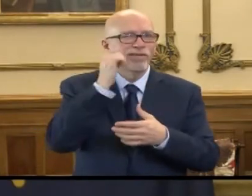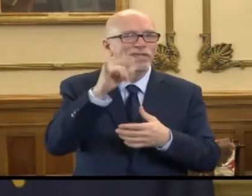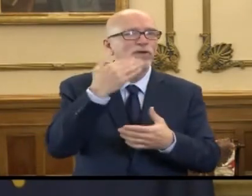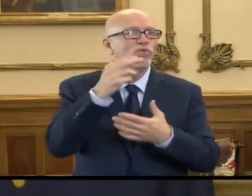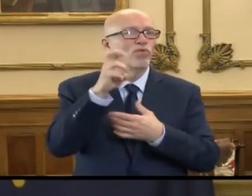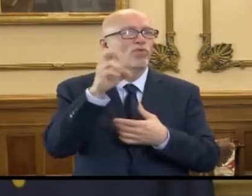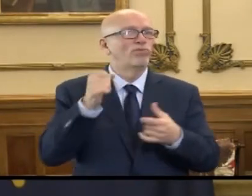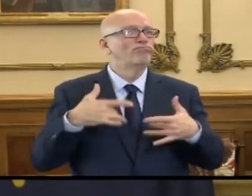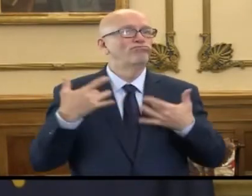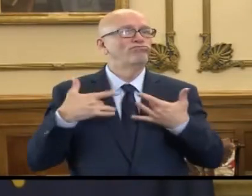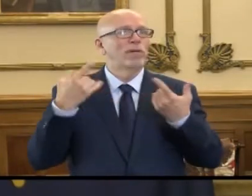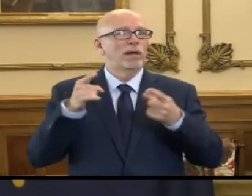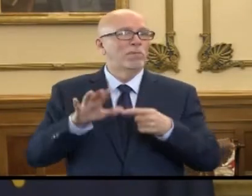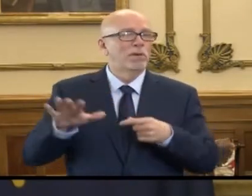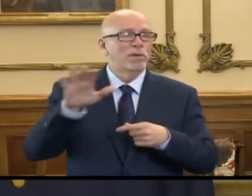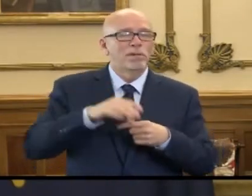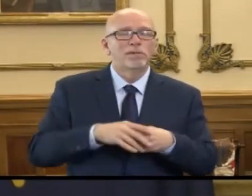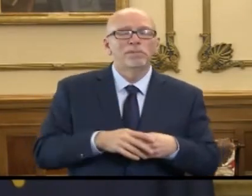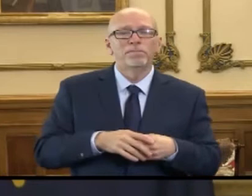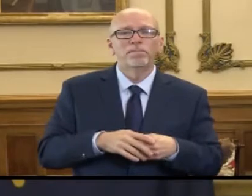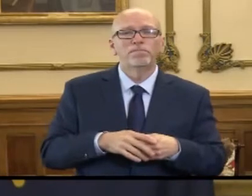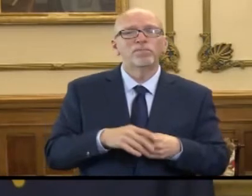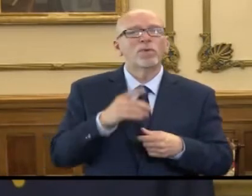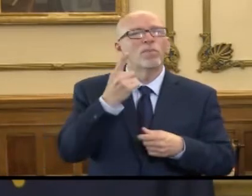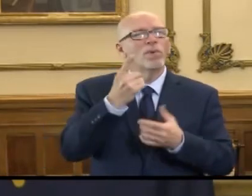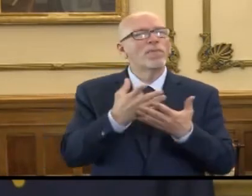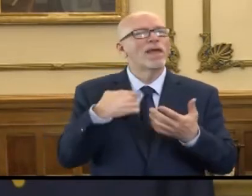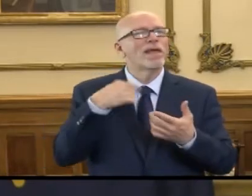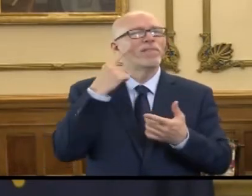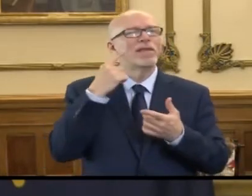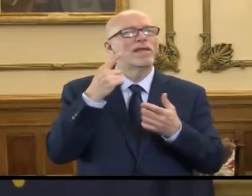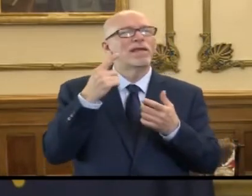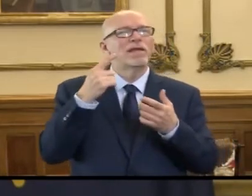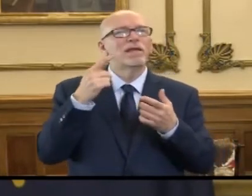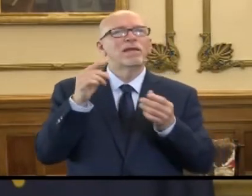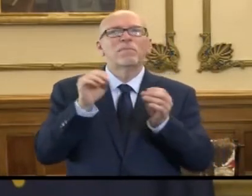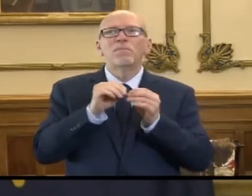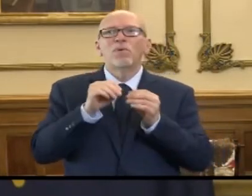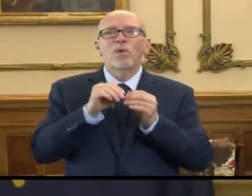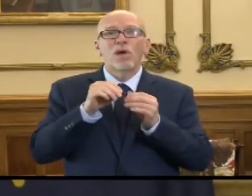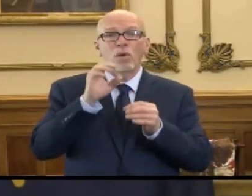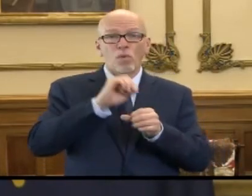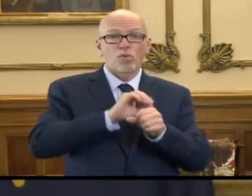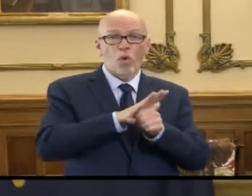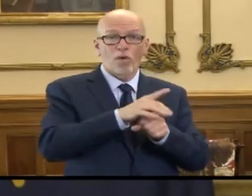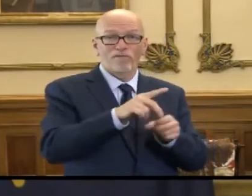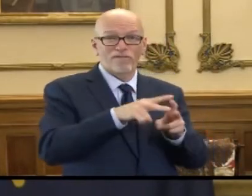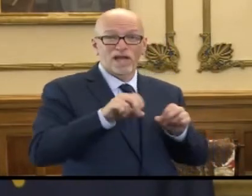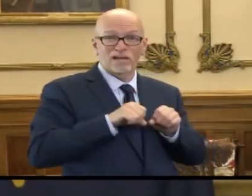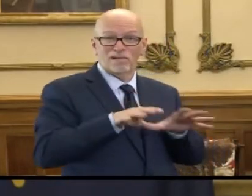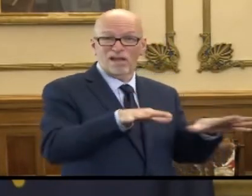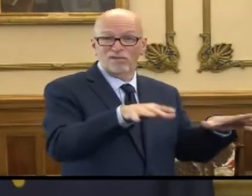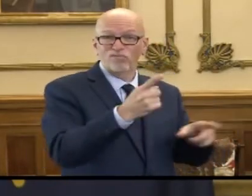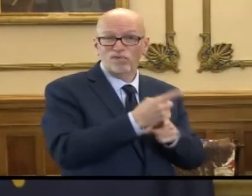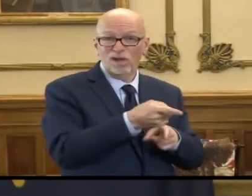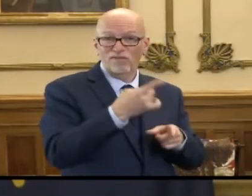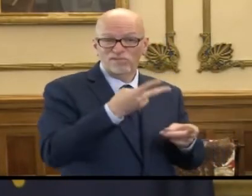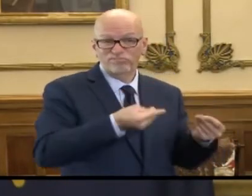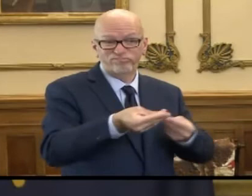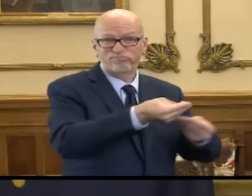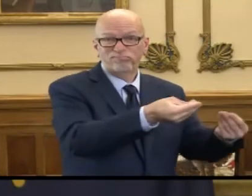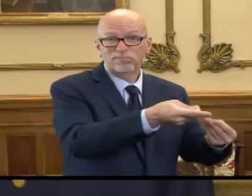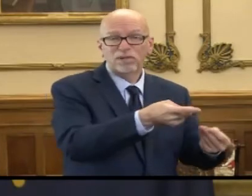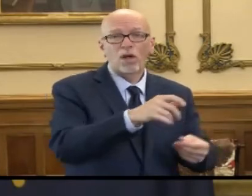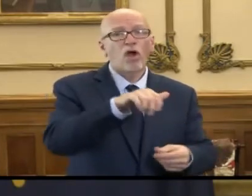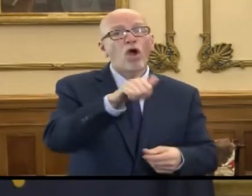good news. The only thing that I think is more contagious than COVID-19, this coronavirus, is